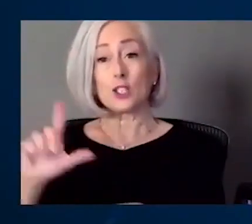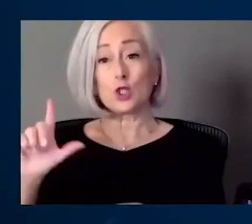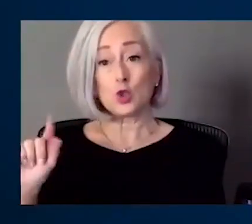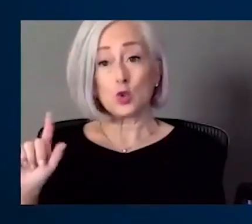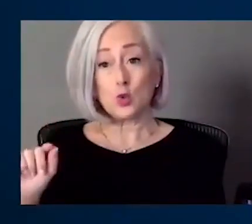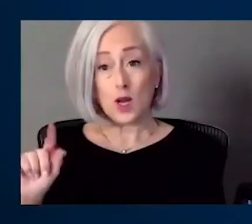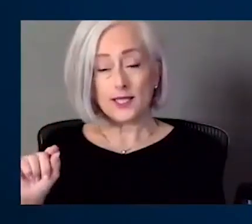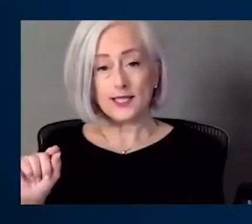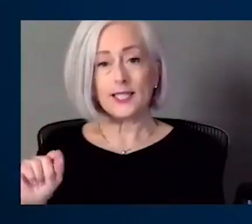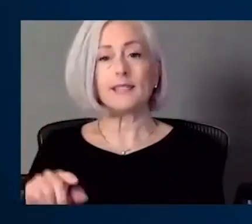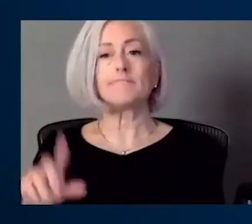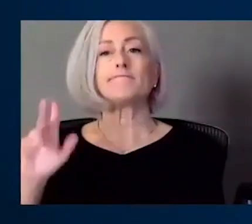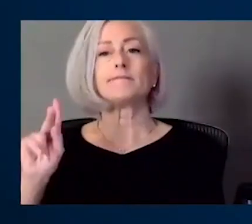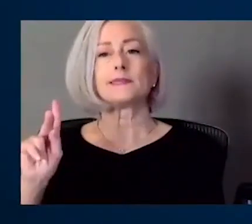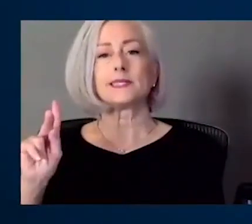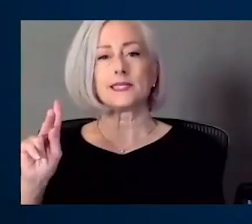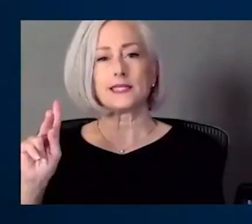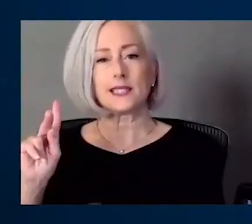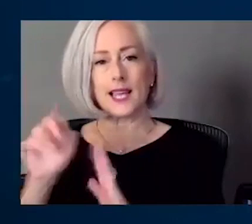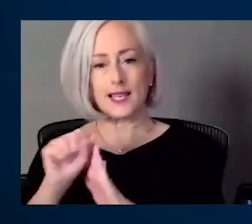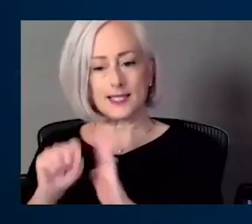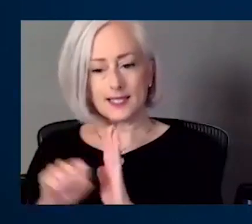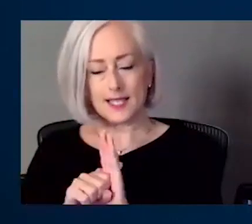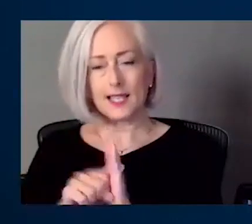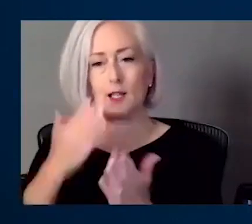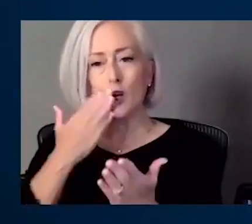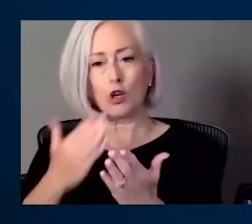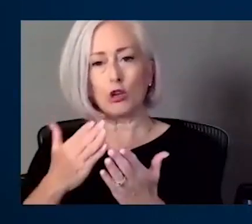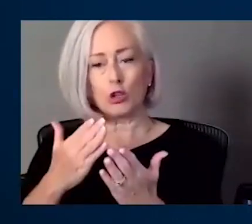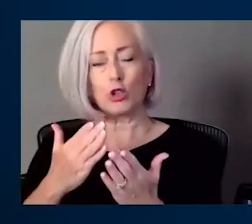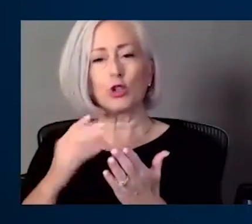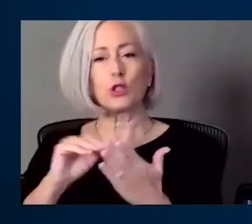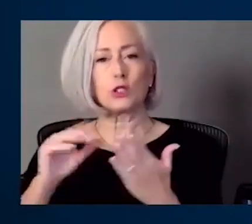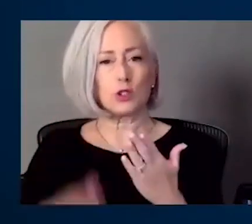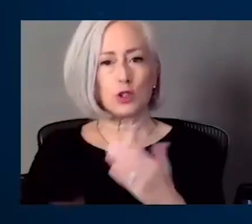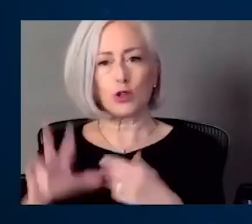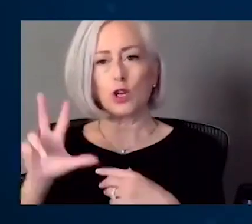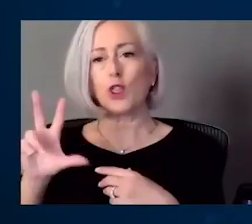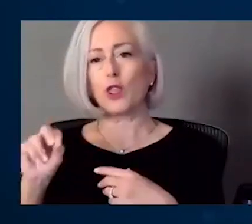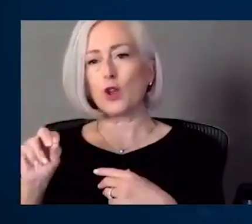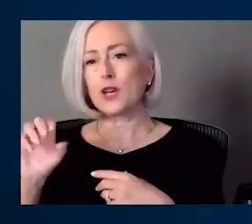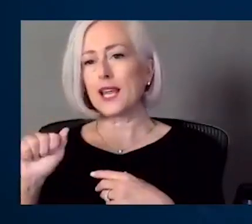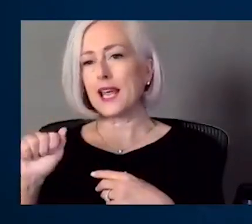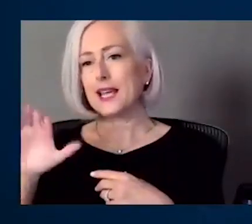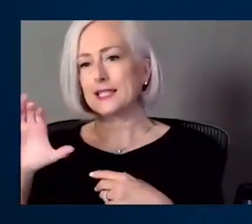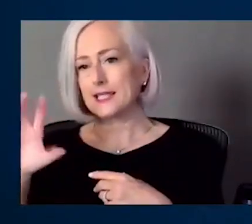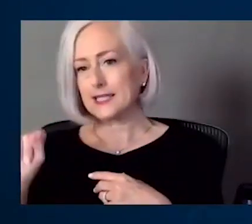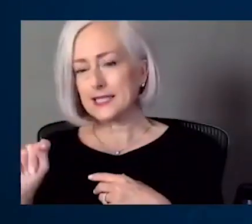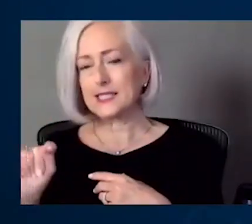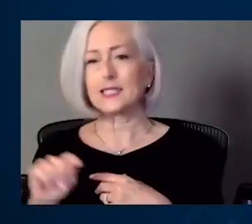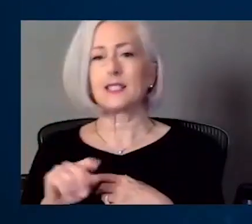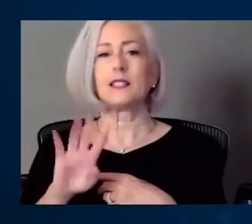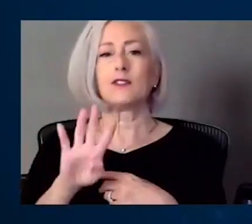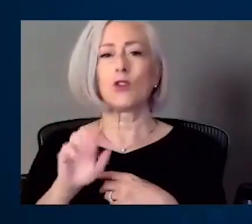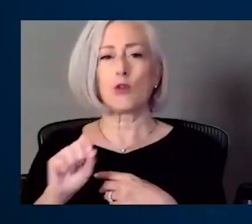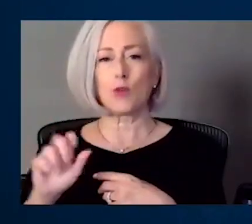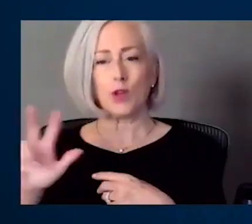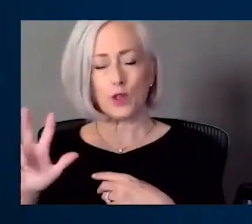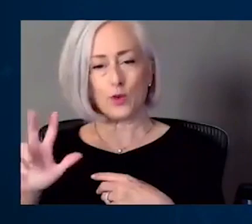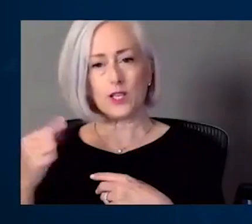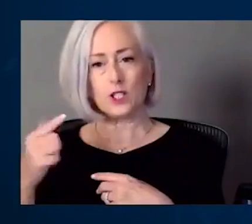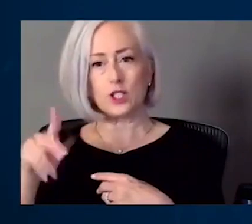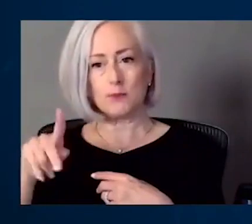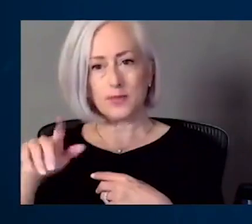student, 4.3 GPA, 30 ACT gets pulled over. He basically got spooked